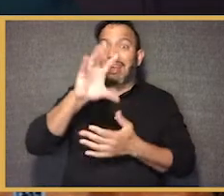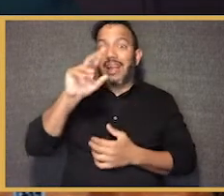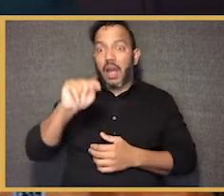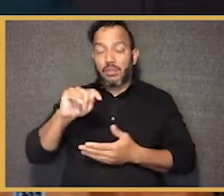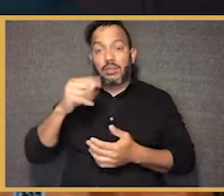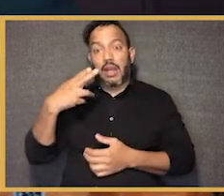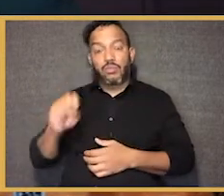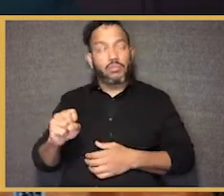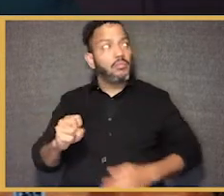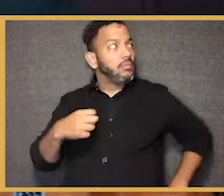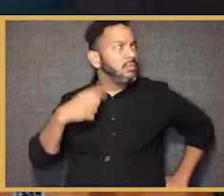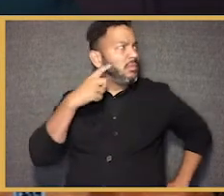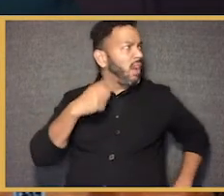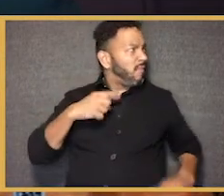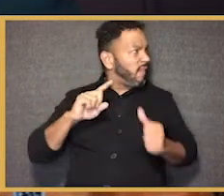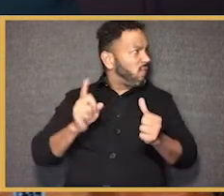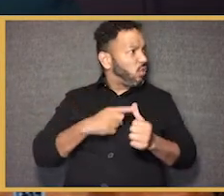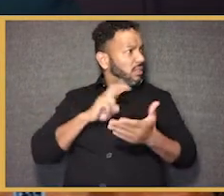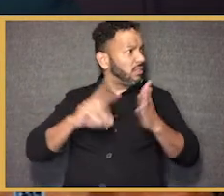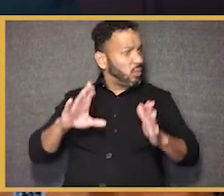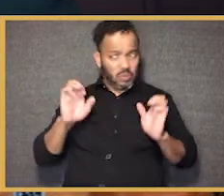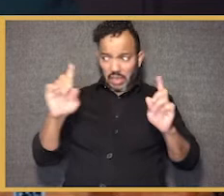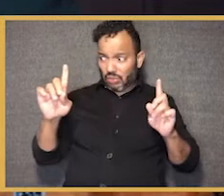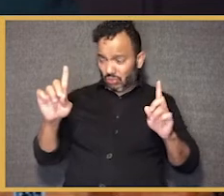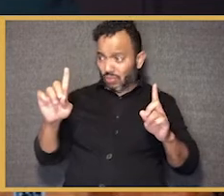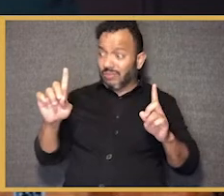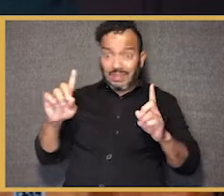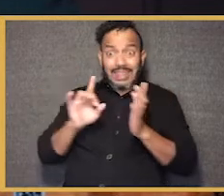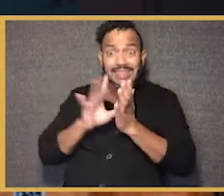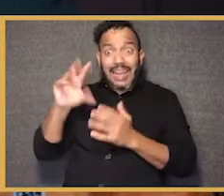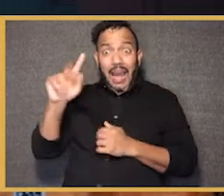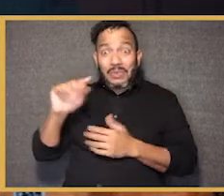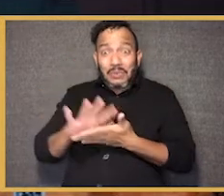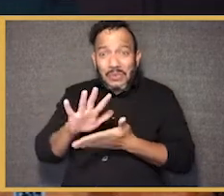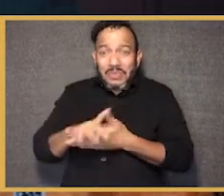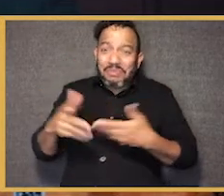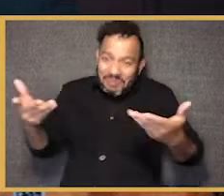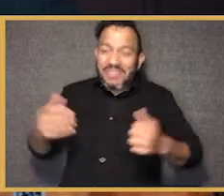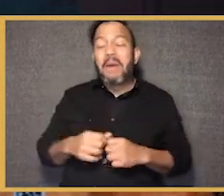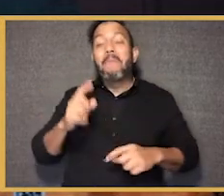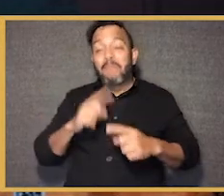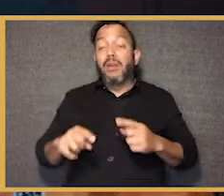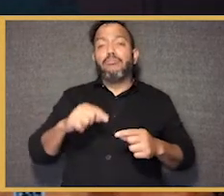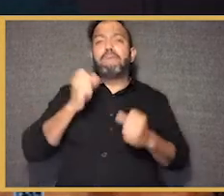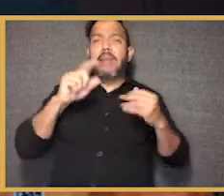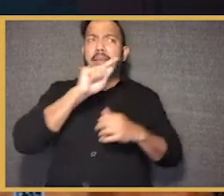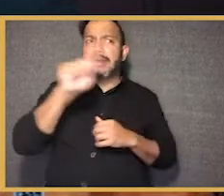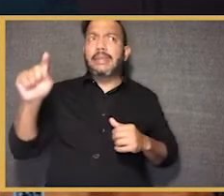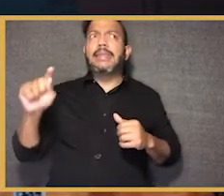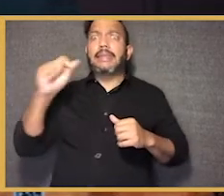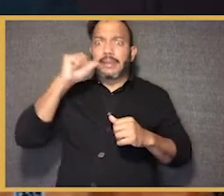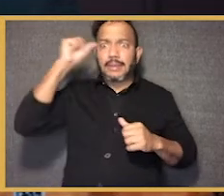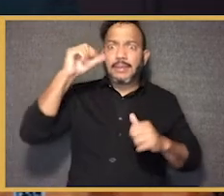I always tell people I'm the first U.S. of Education when we kicked out of high school. But I was very fortunate that folks